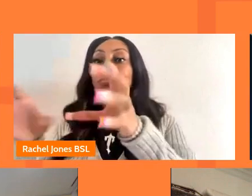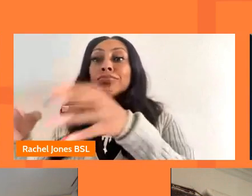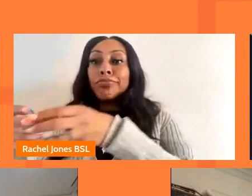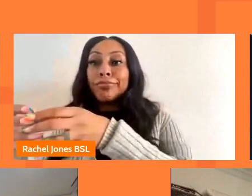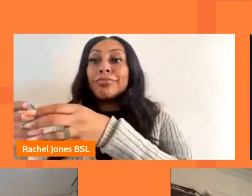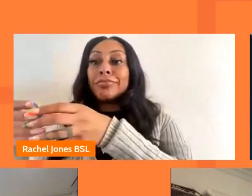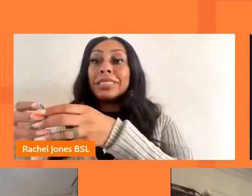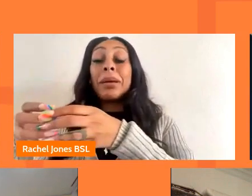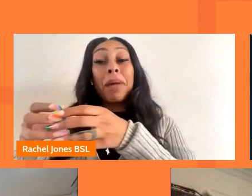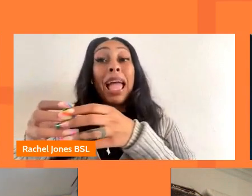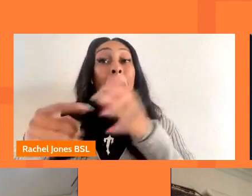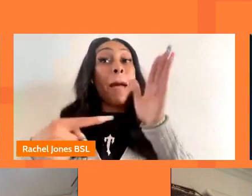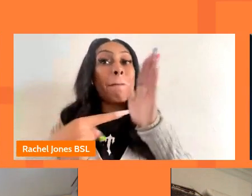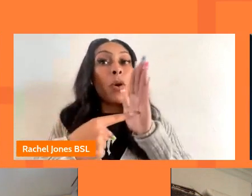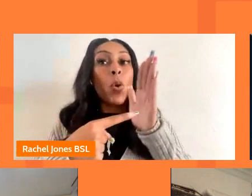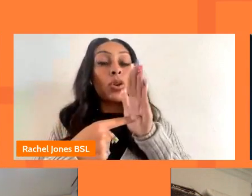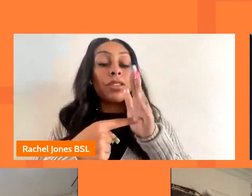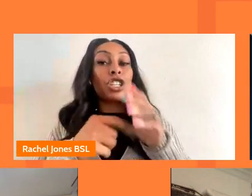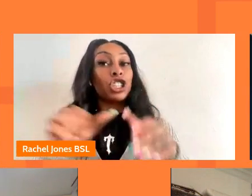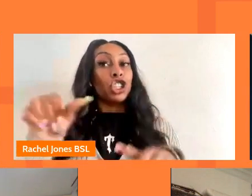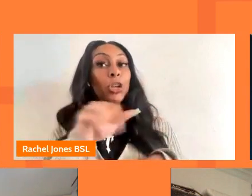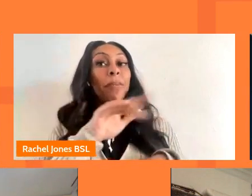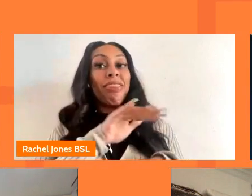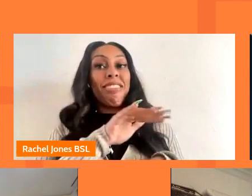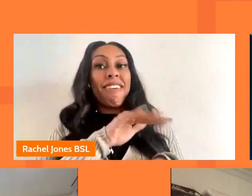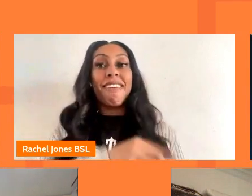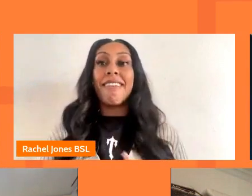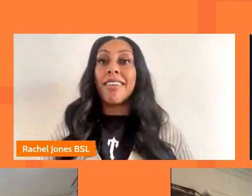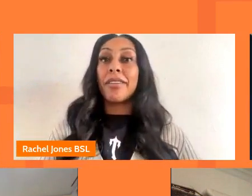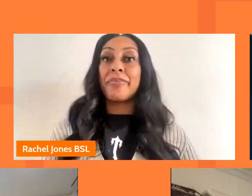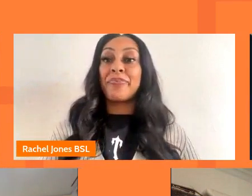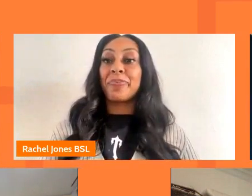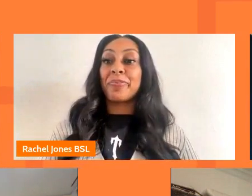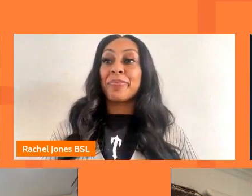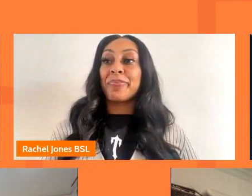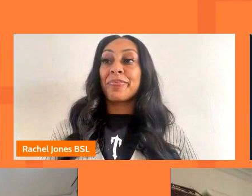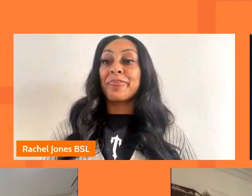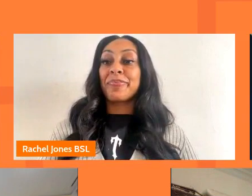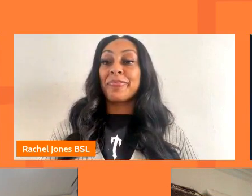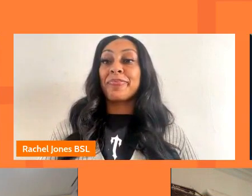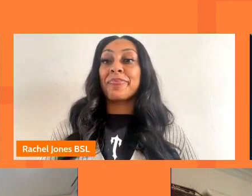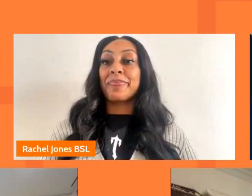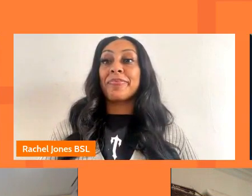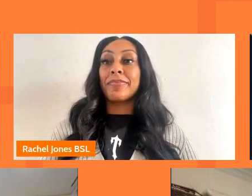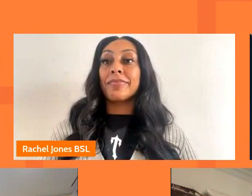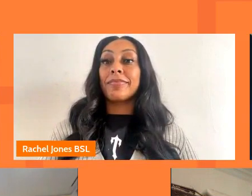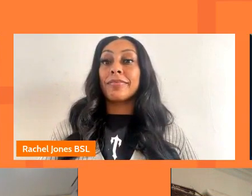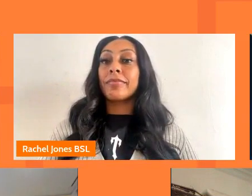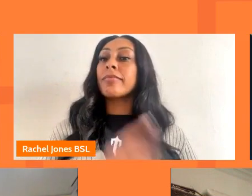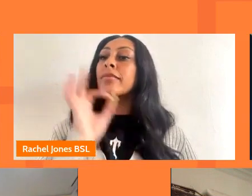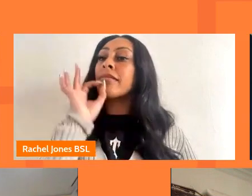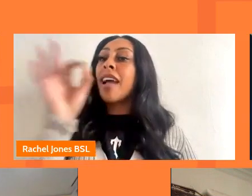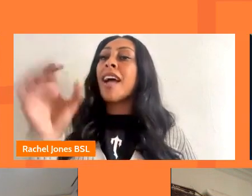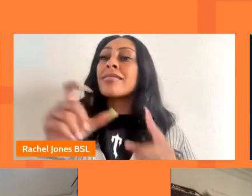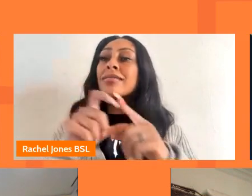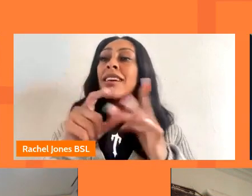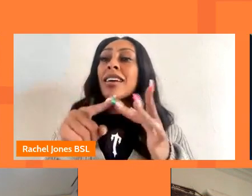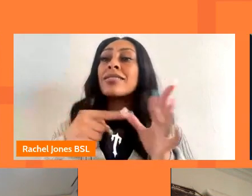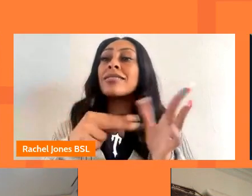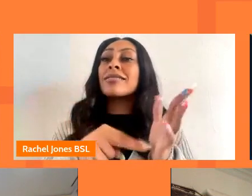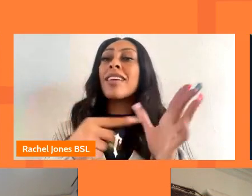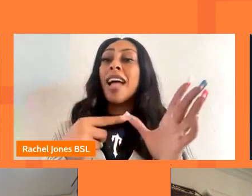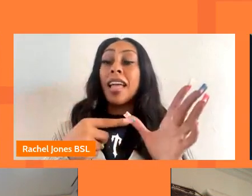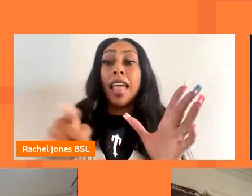important that they at least exist as a starting point absolutely and diana can i bring you in on that because obviously the bbc has